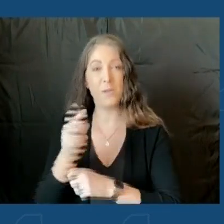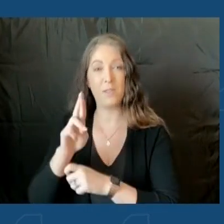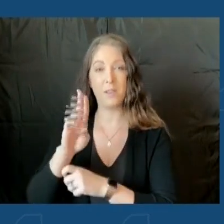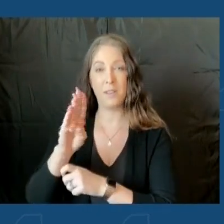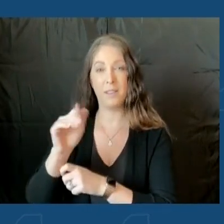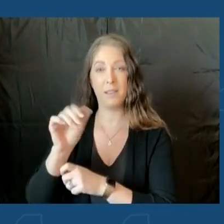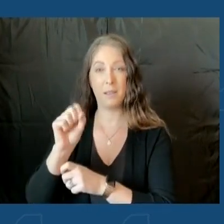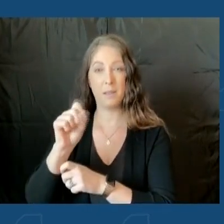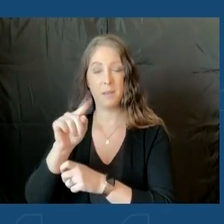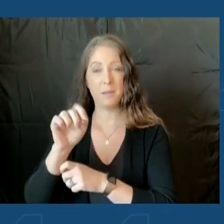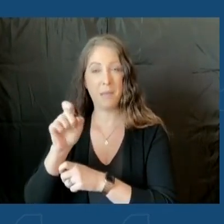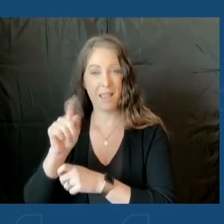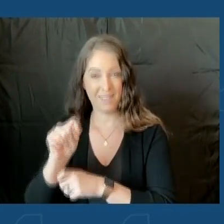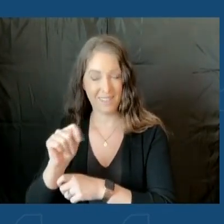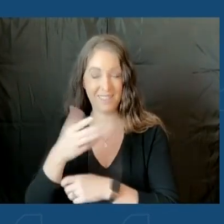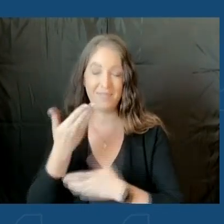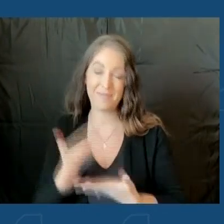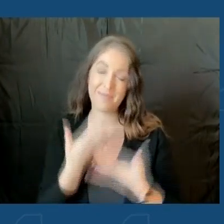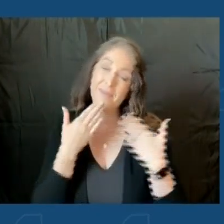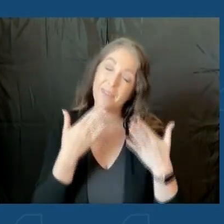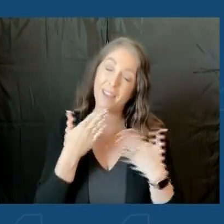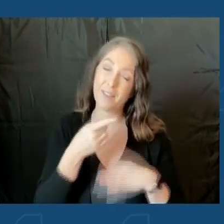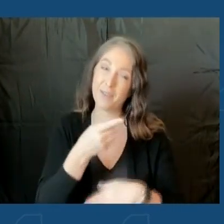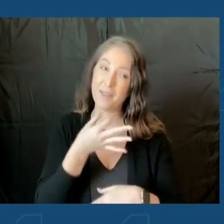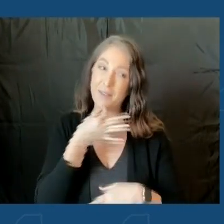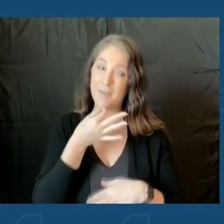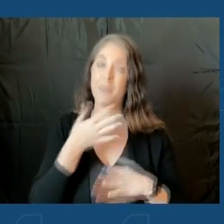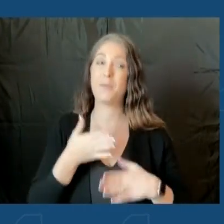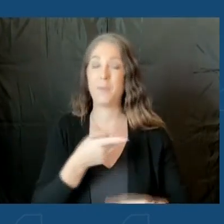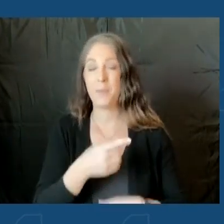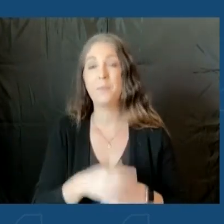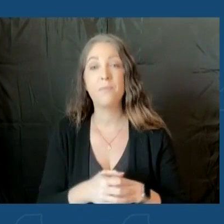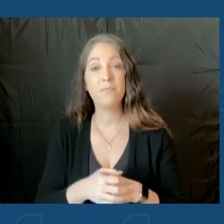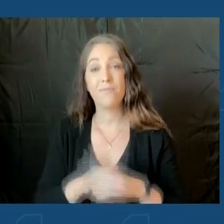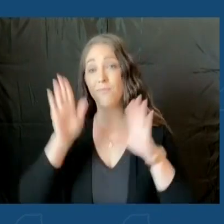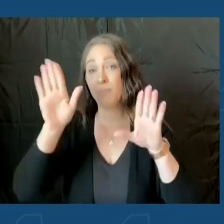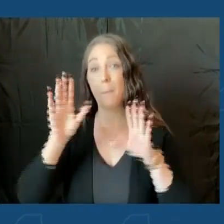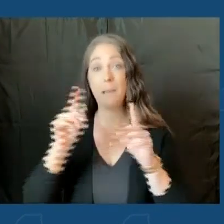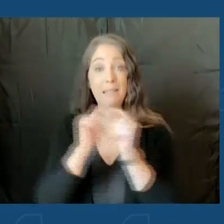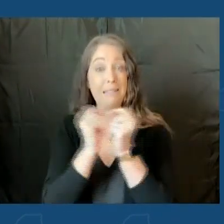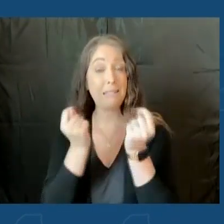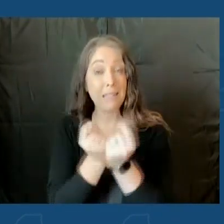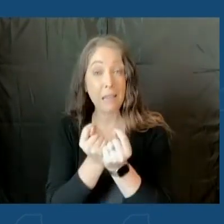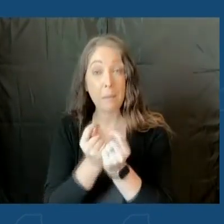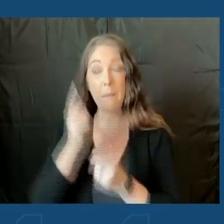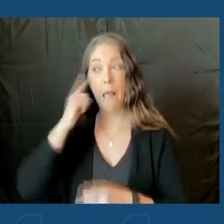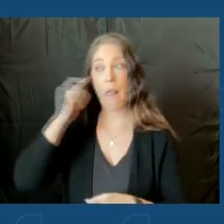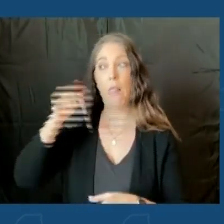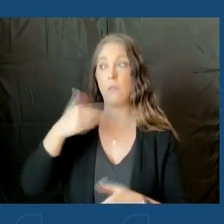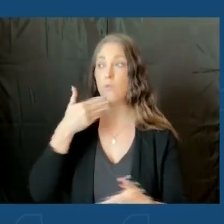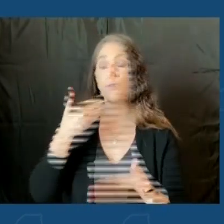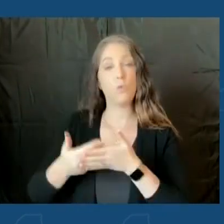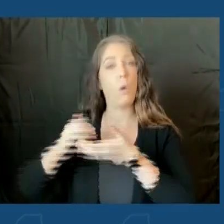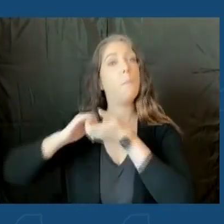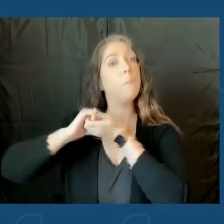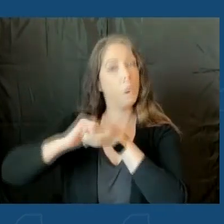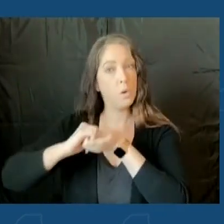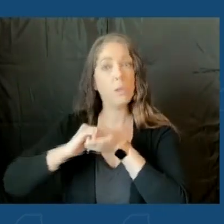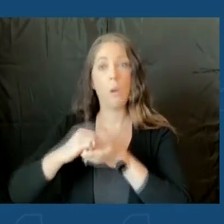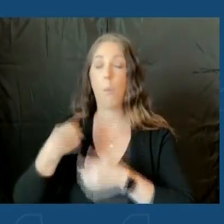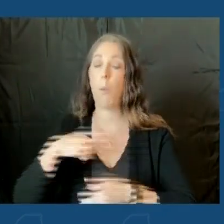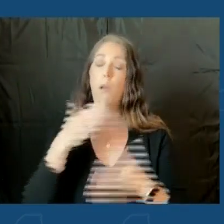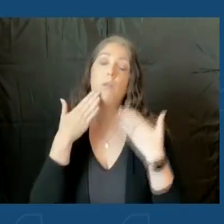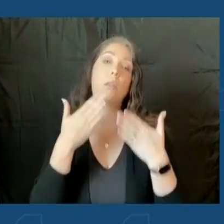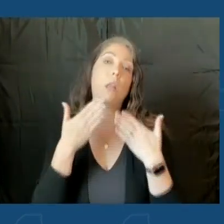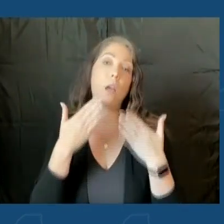nation's preeminent public health experts. So, you've got a great team, and this has, I think, been a really good partnership on our end, and we are just grateful for that.